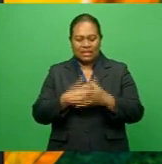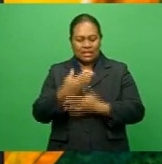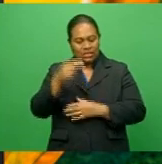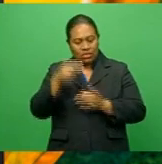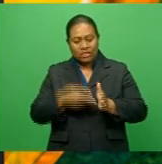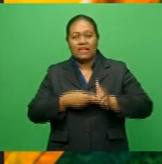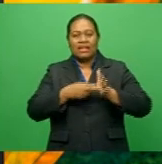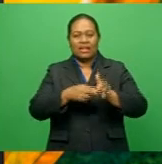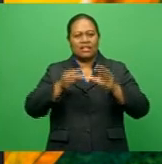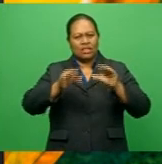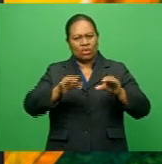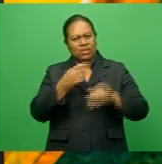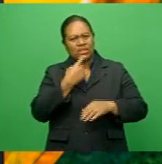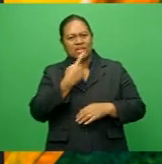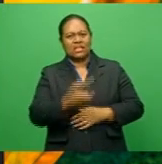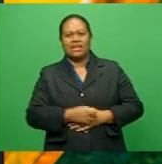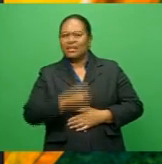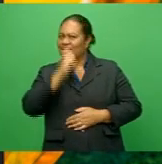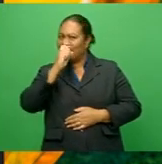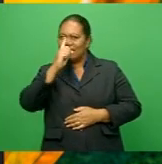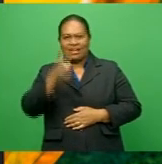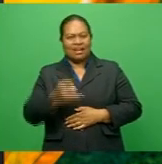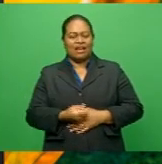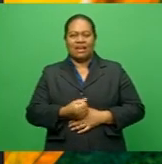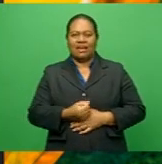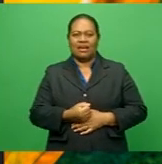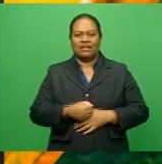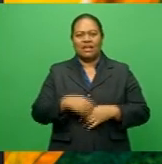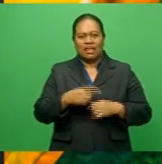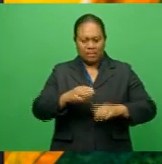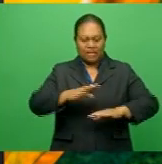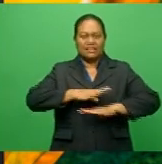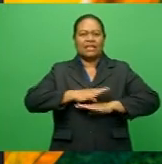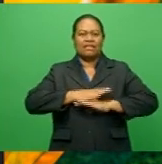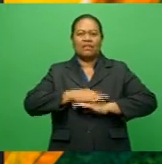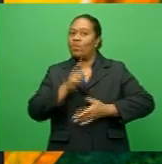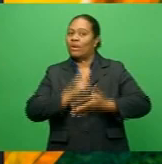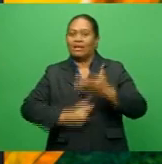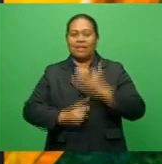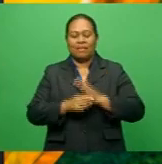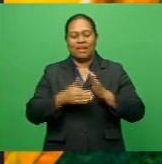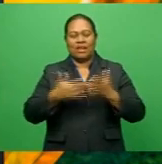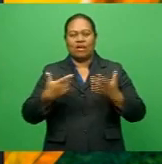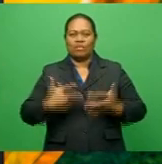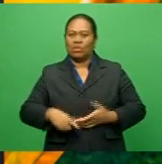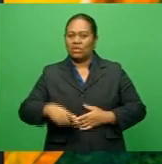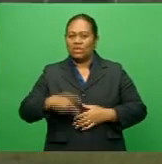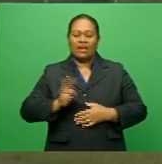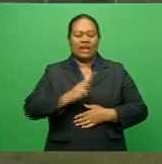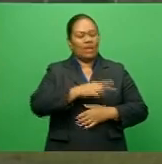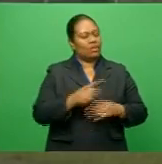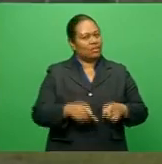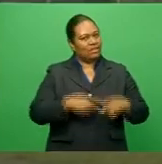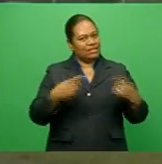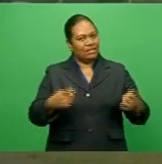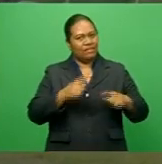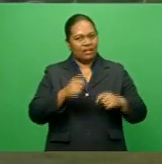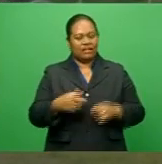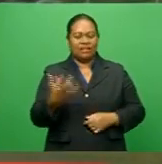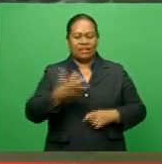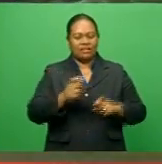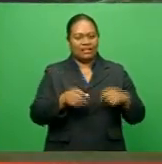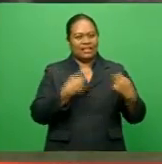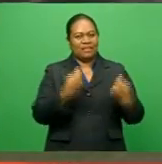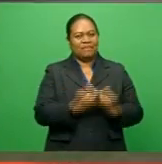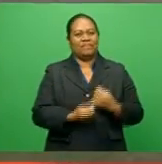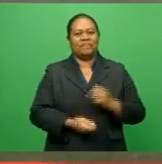Kamal Swamy says they can't afford to be complacent against the Delta Tigers. Philippa Naikaso has more. The jet